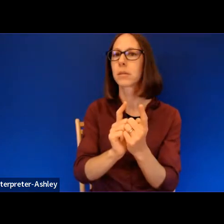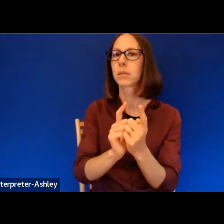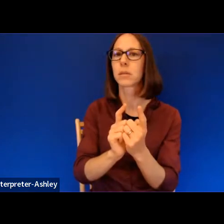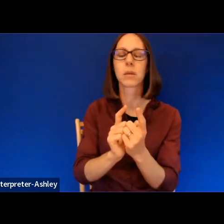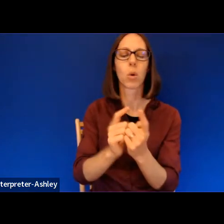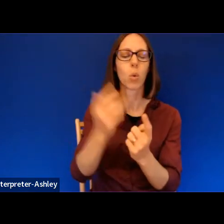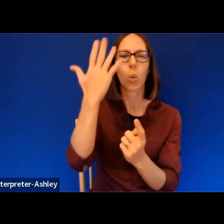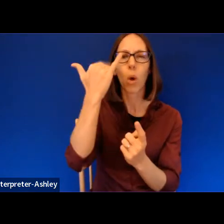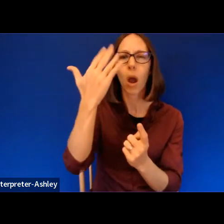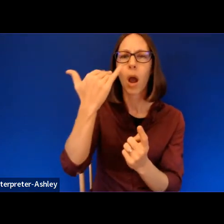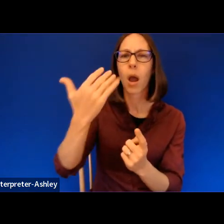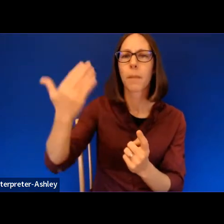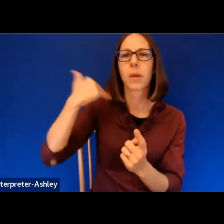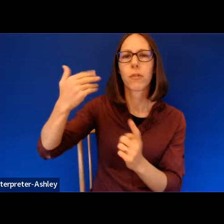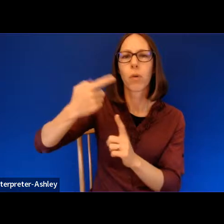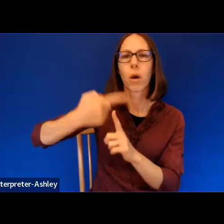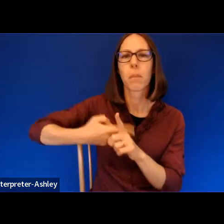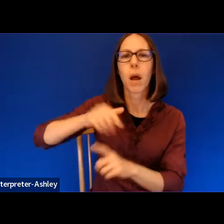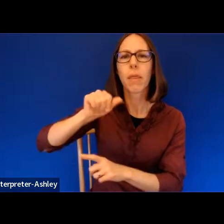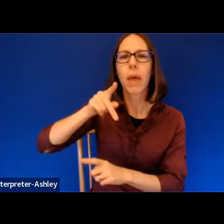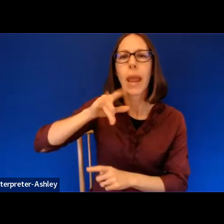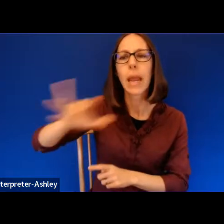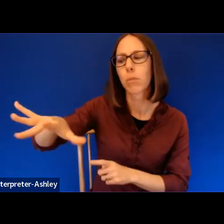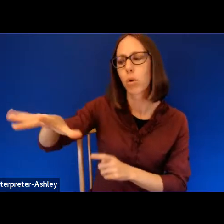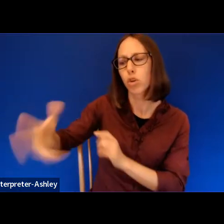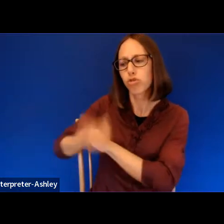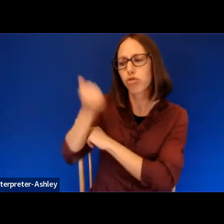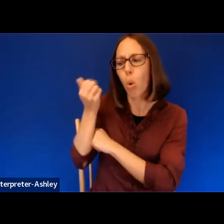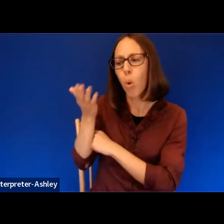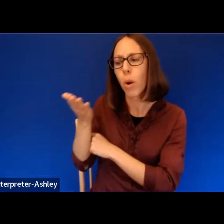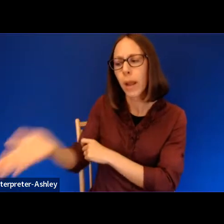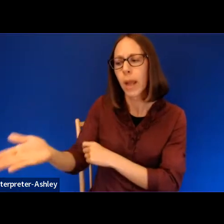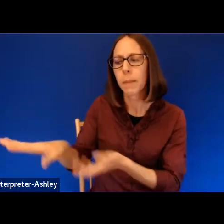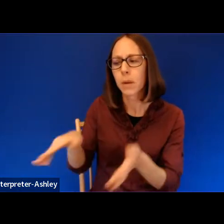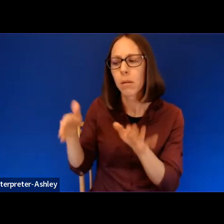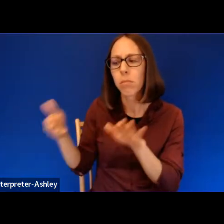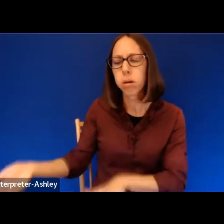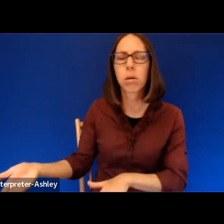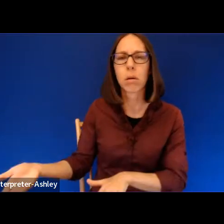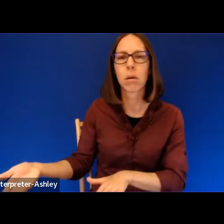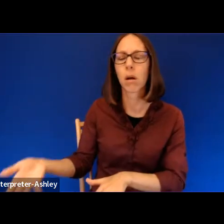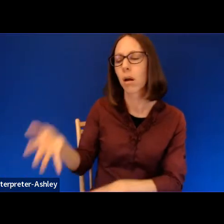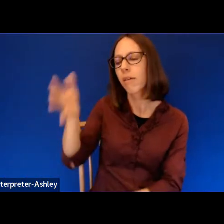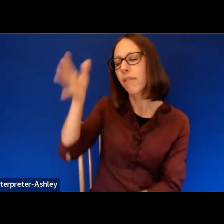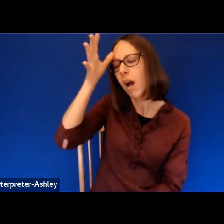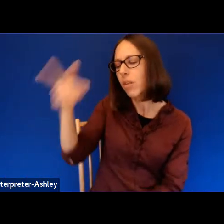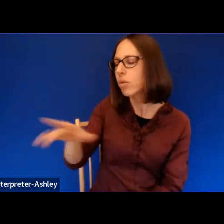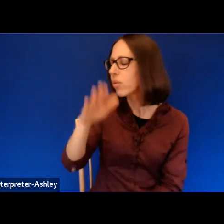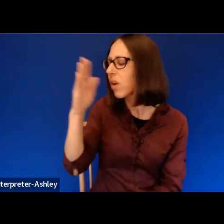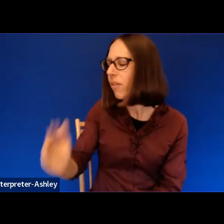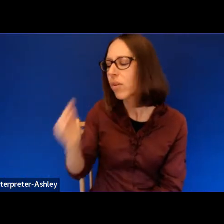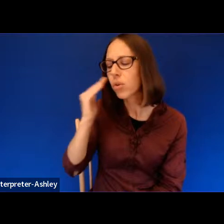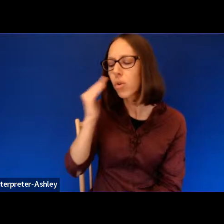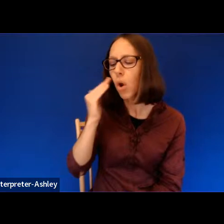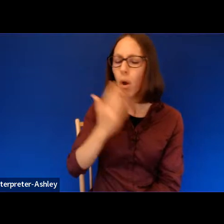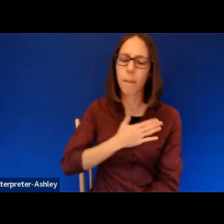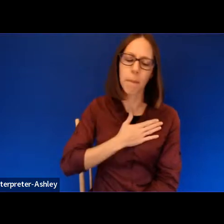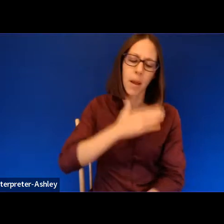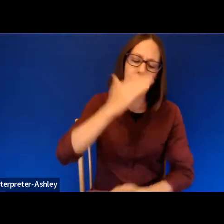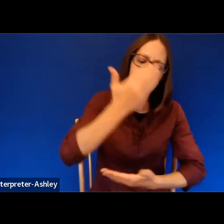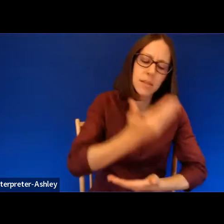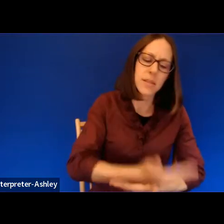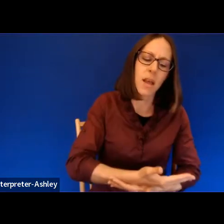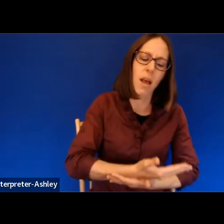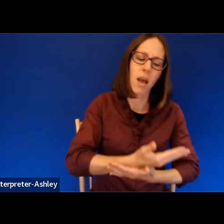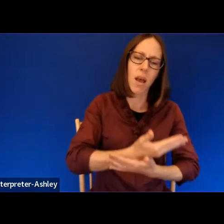stole him. Father, never will you know how words blossom from my son this memorial